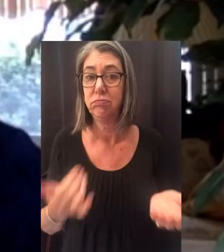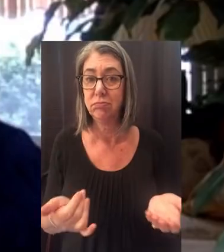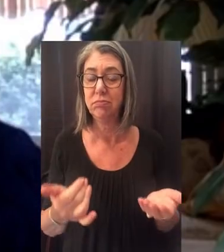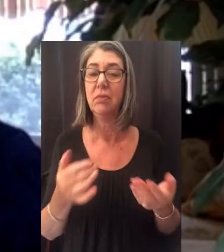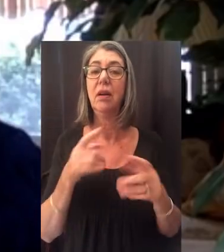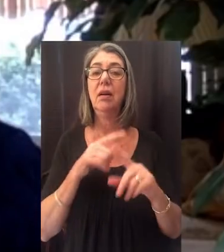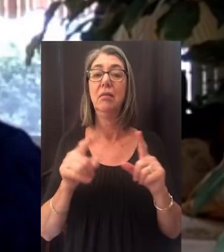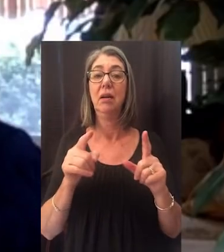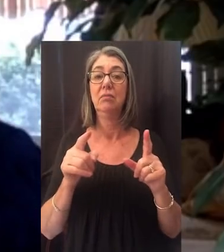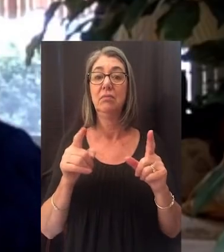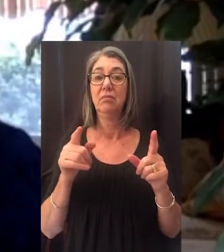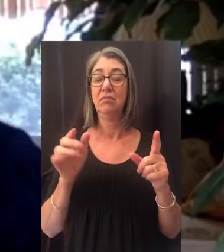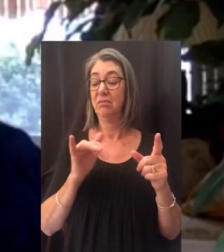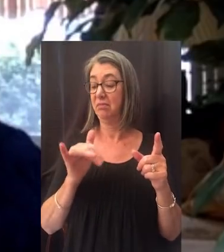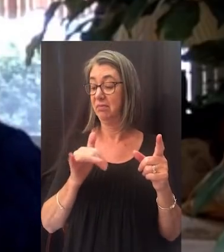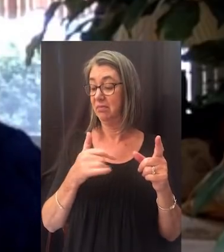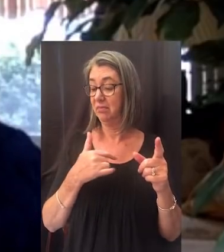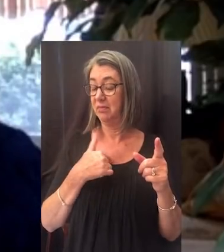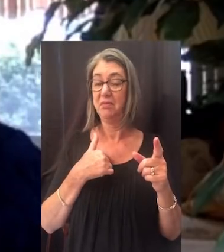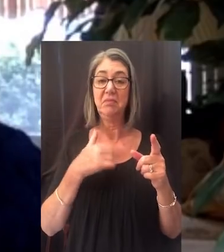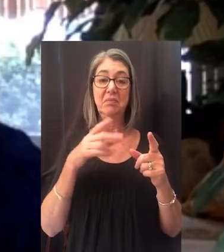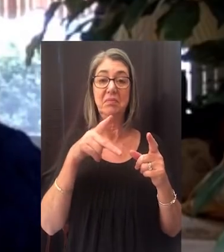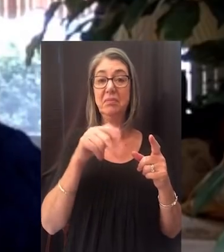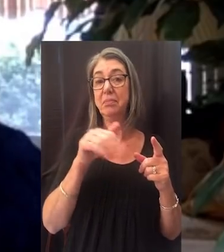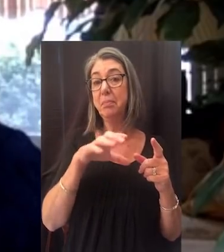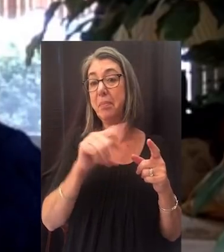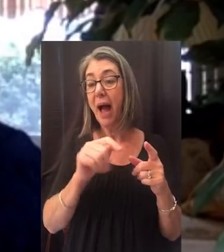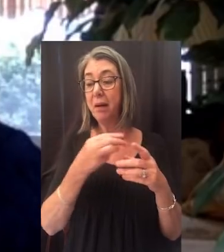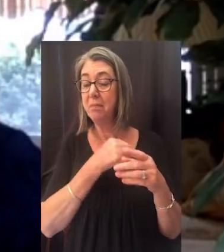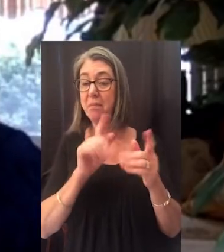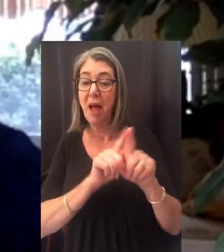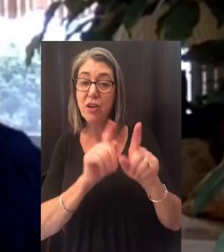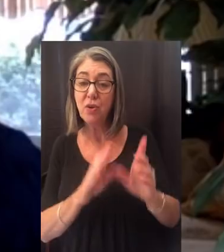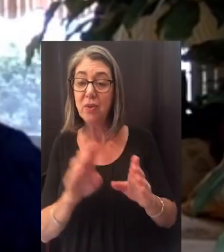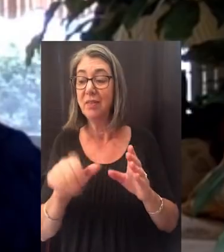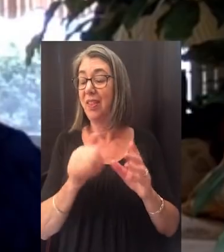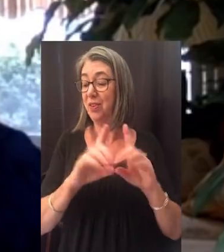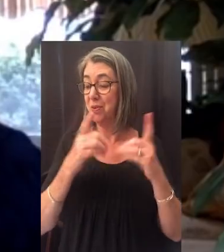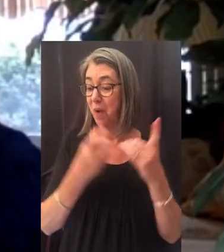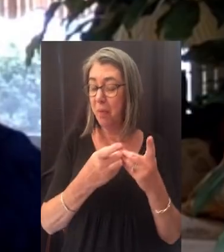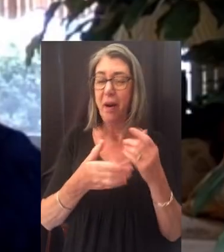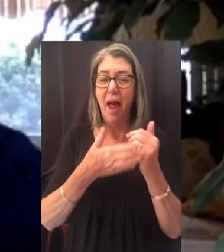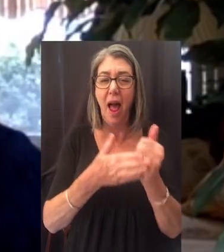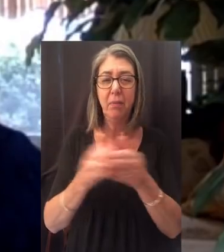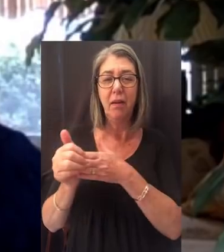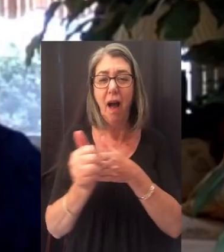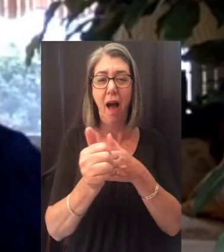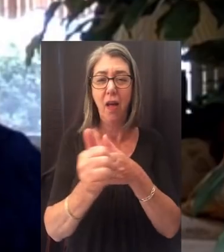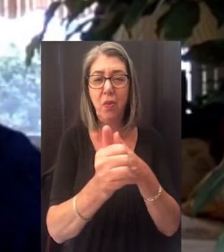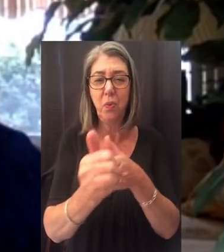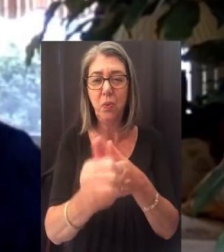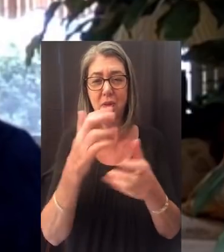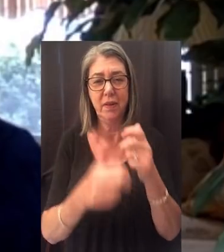The athletic department, PAC mentors, and professors at Mercy helped guide us throughout this difficult process.